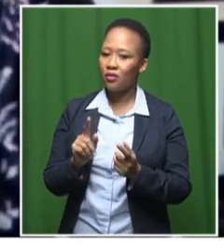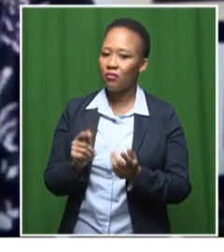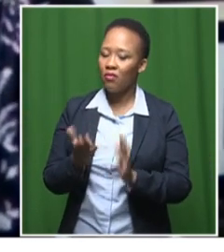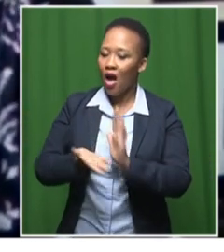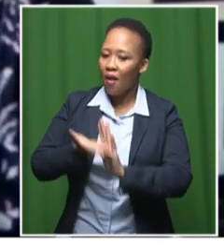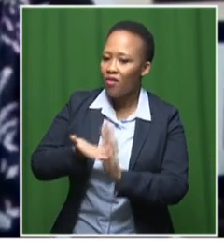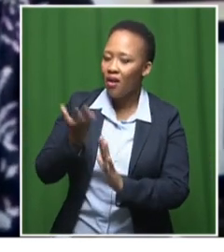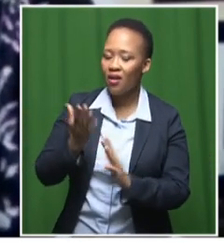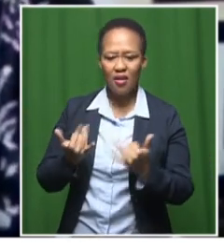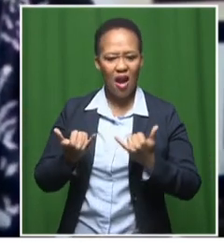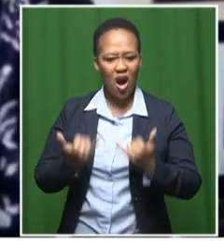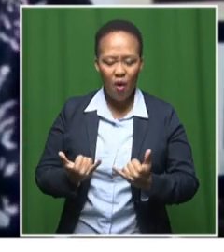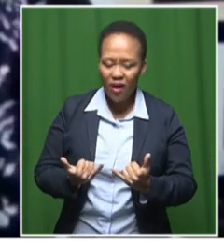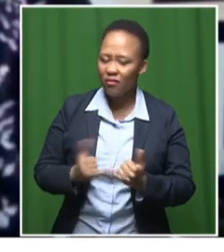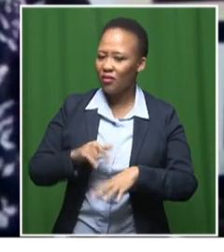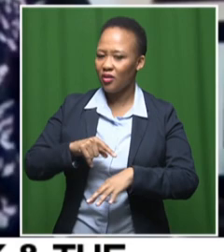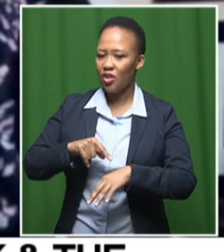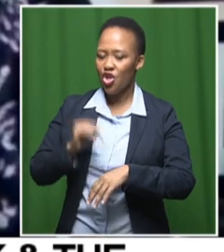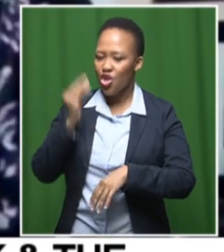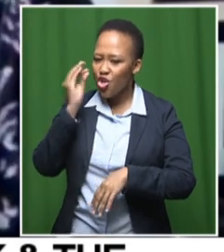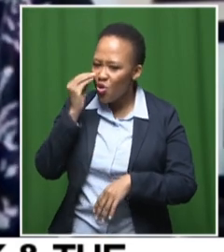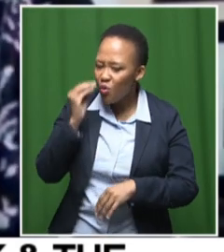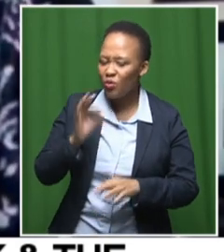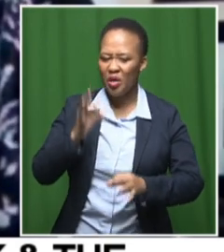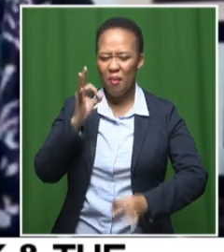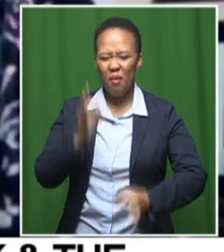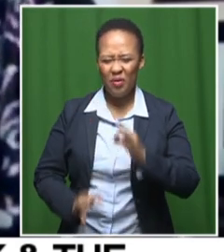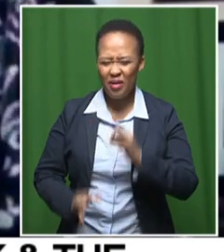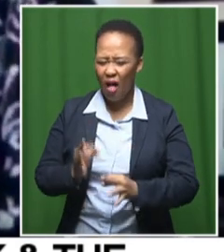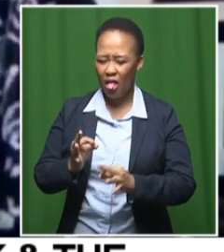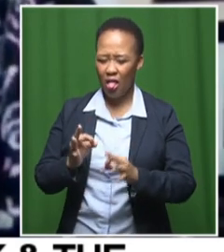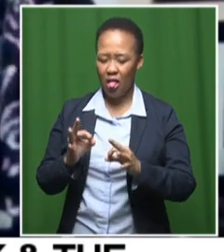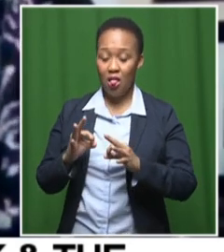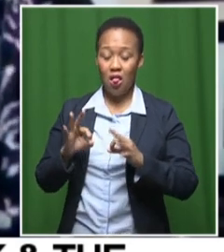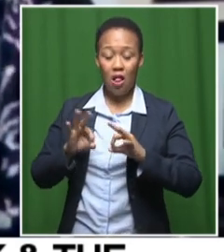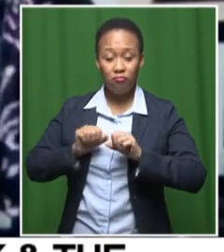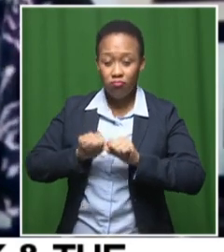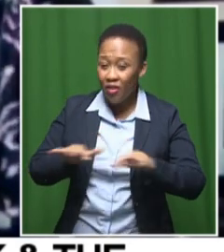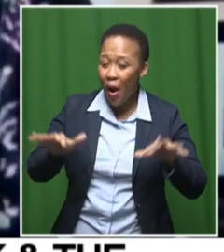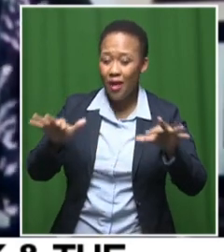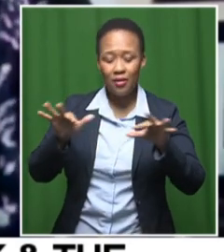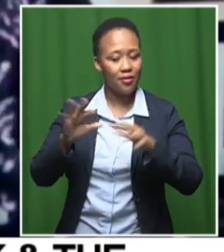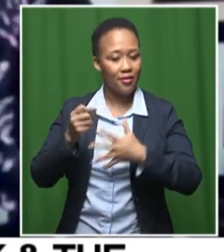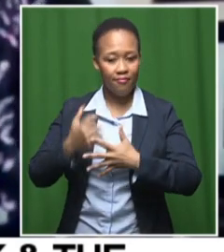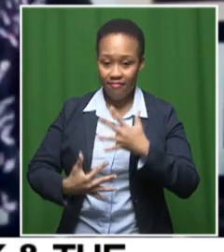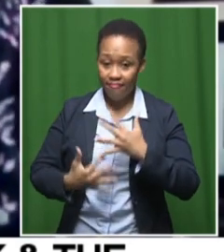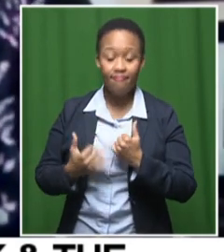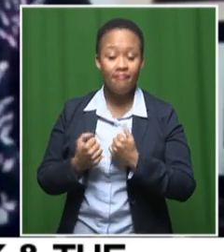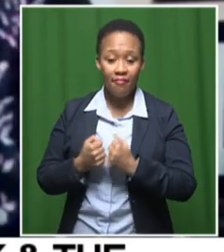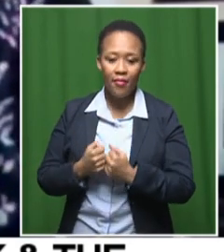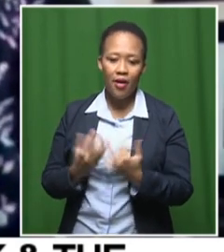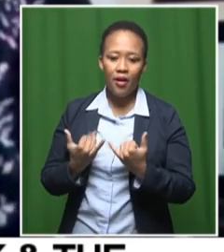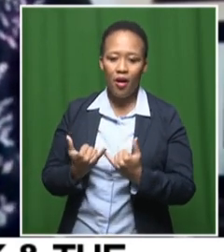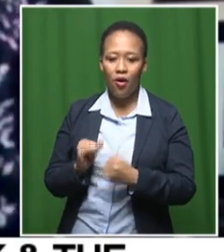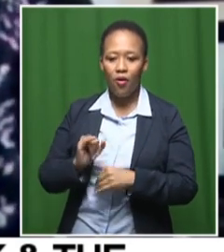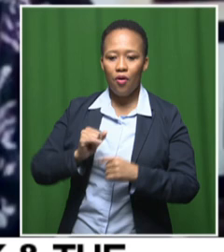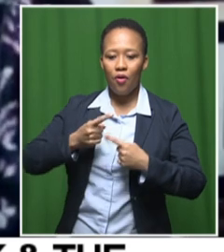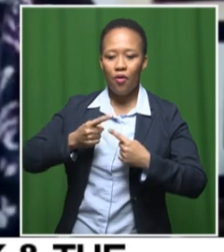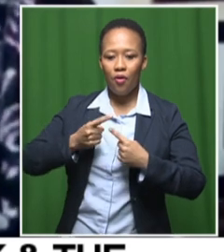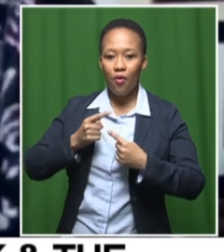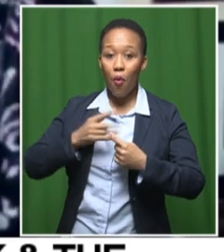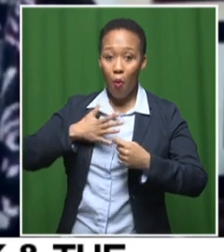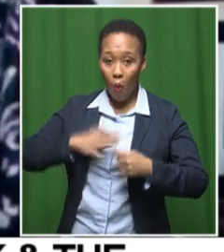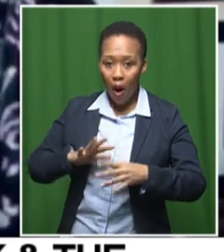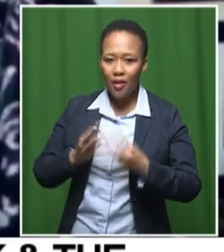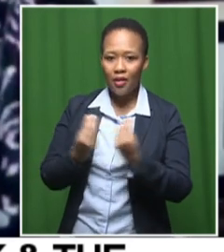political news, current trends. So all those fun little quips are thrown in that bring us up to date.